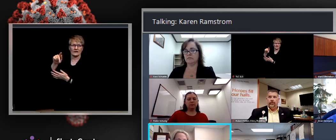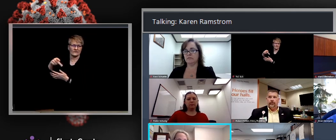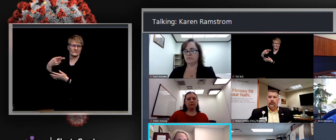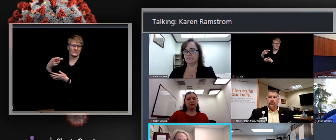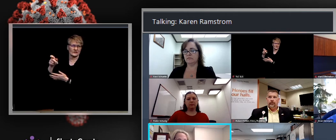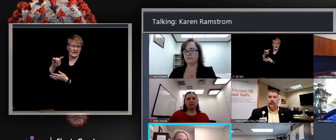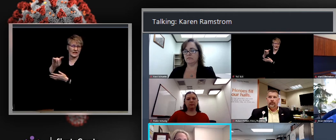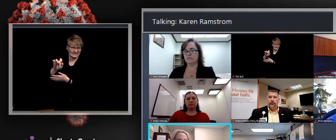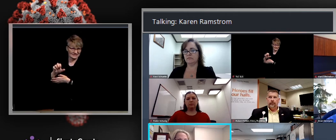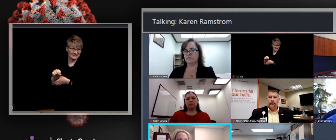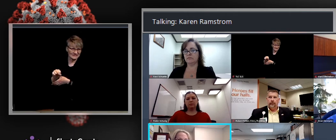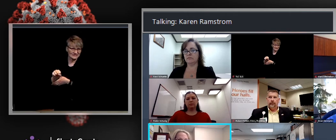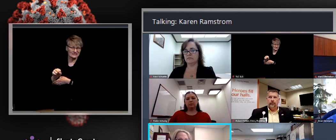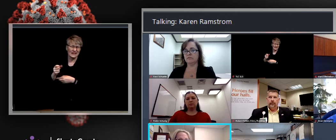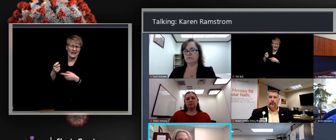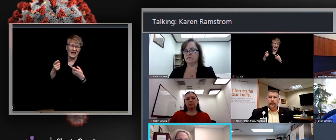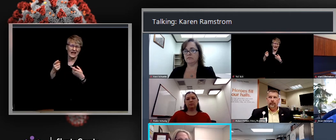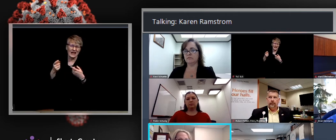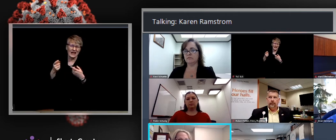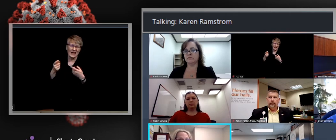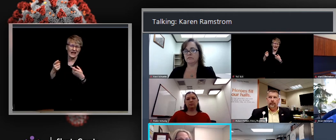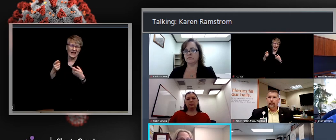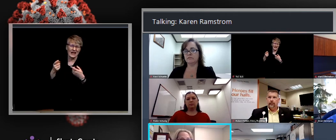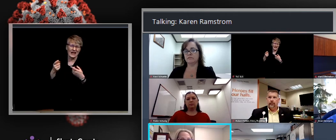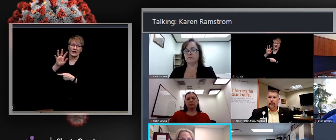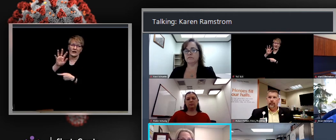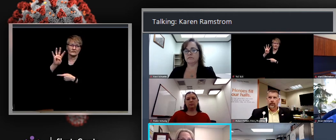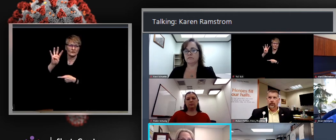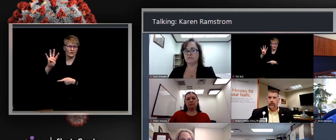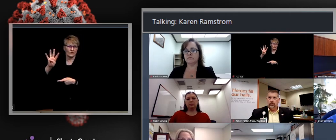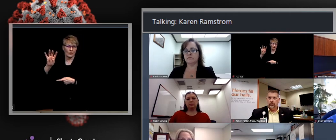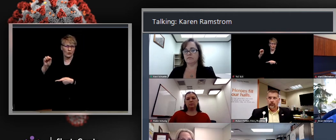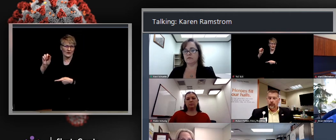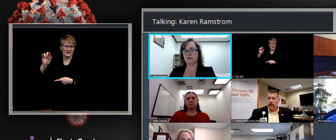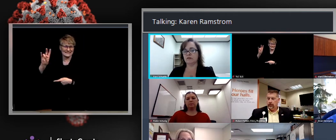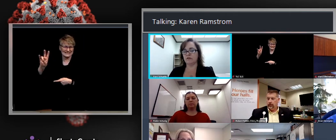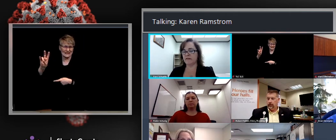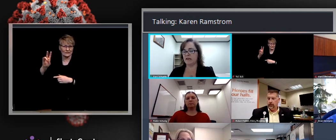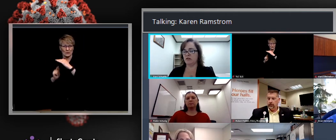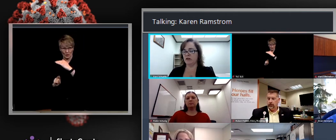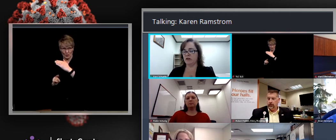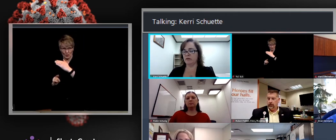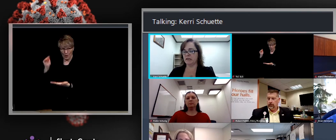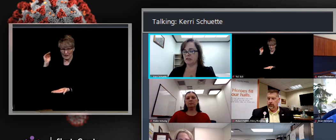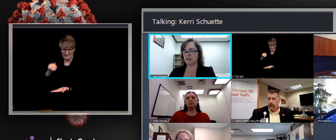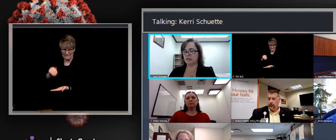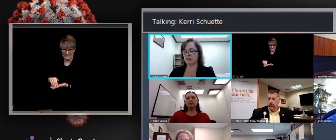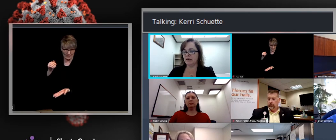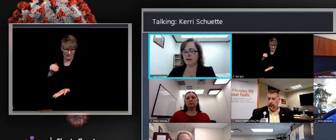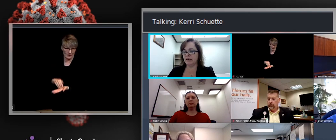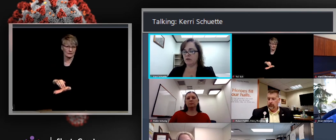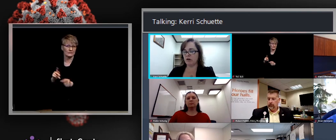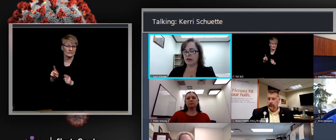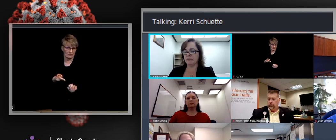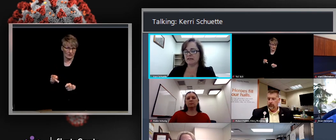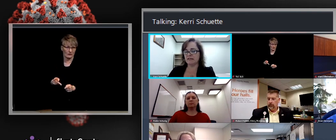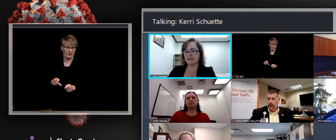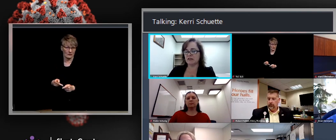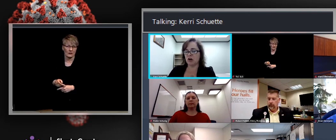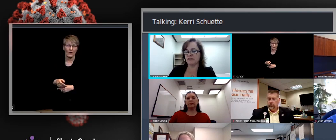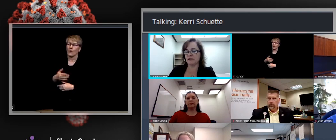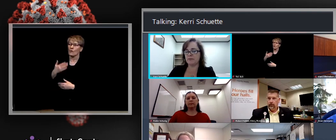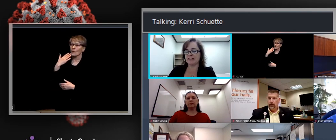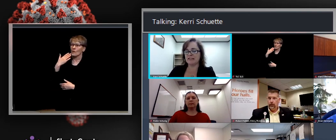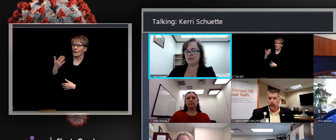.5 to 4.7 per million. Um, so no additional updates since then. Great. Thank you very much. Can wearing